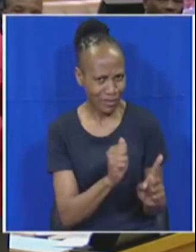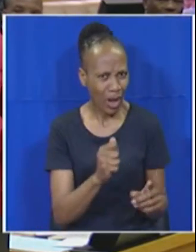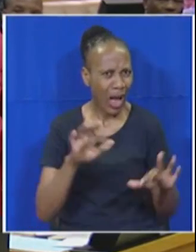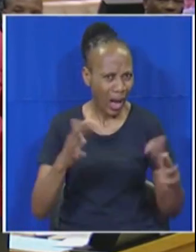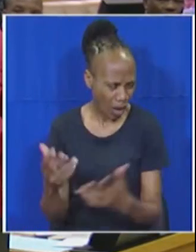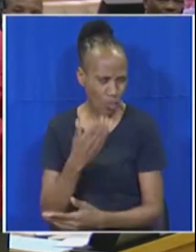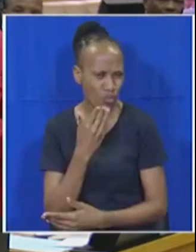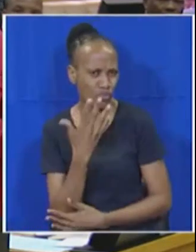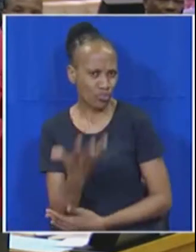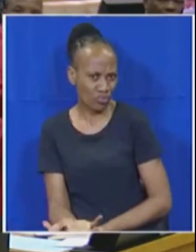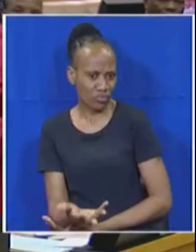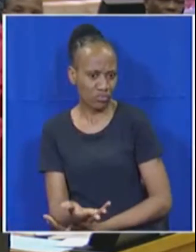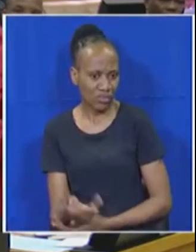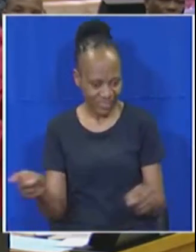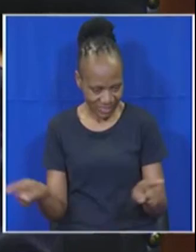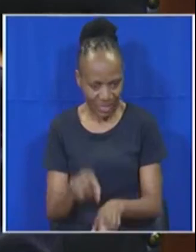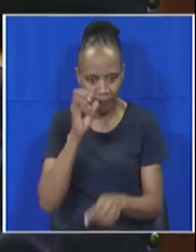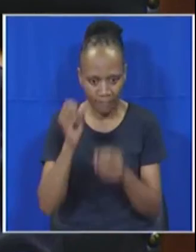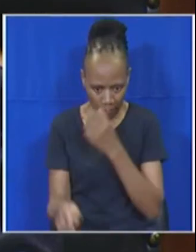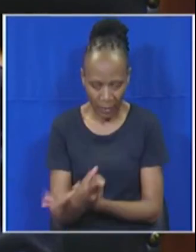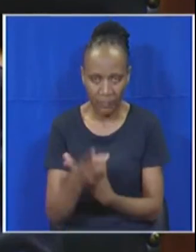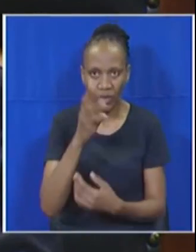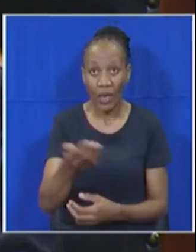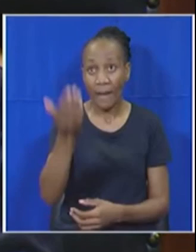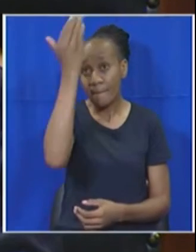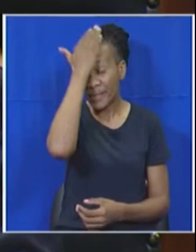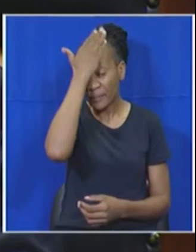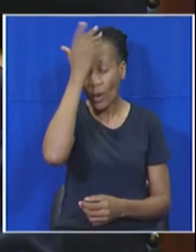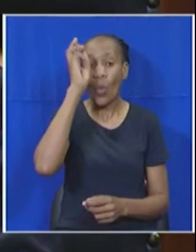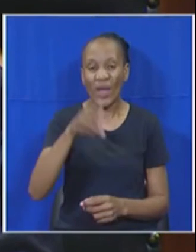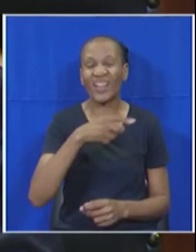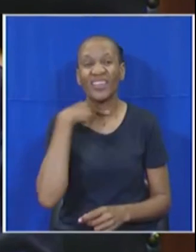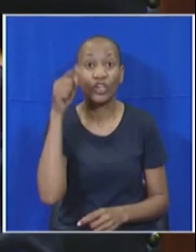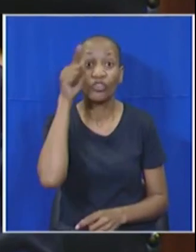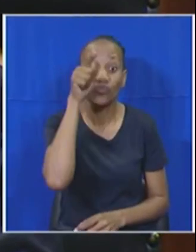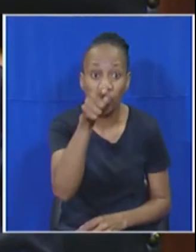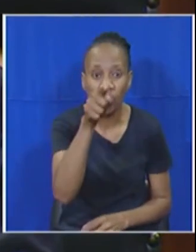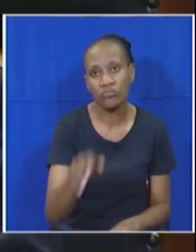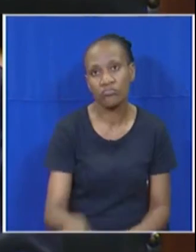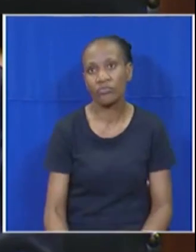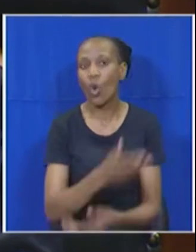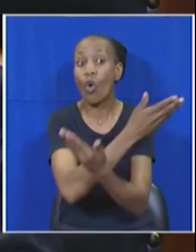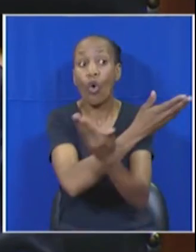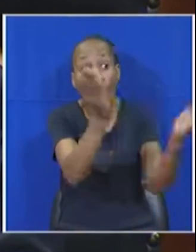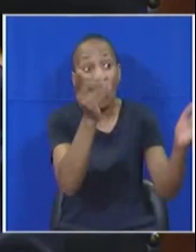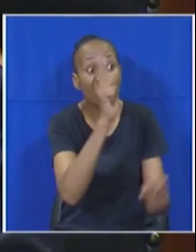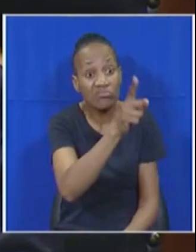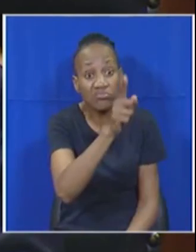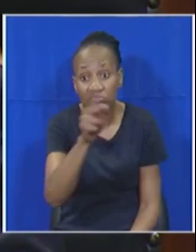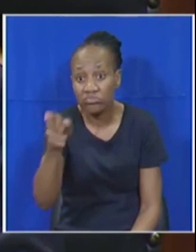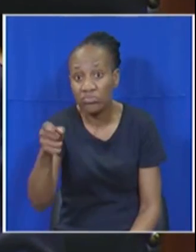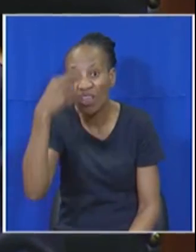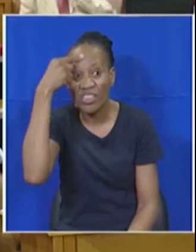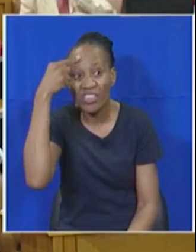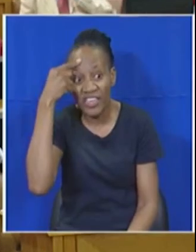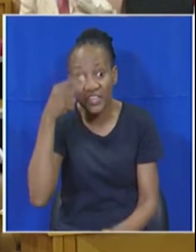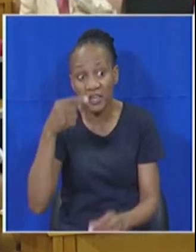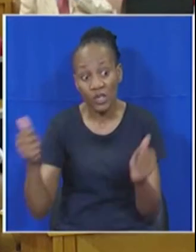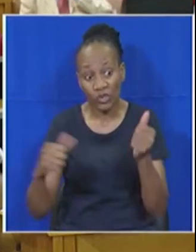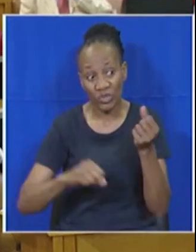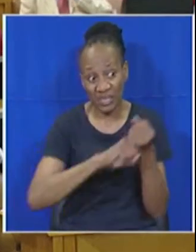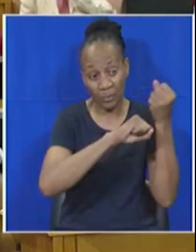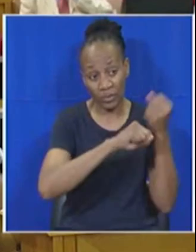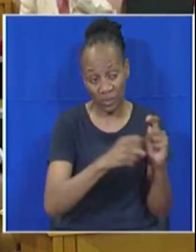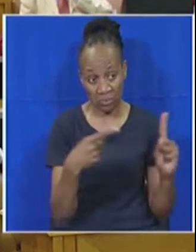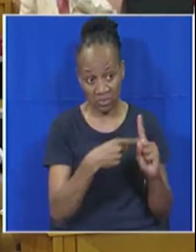procedures? That is where it is going. Jacob Zuma is going to kill you, all of you who are thinking that you are on his side now.